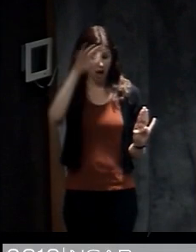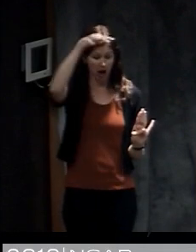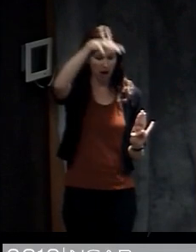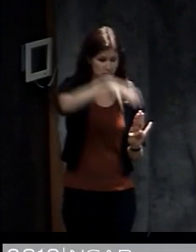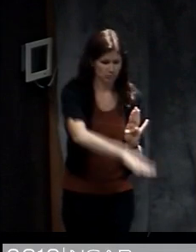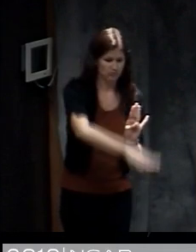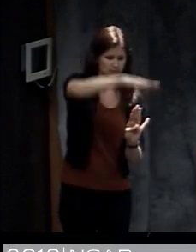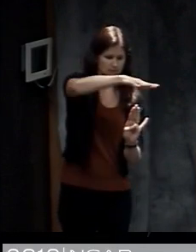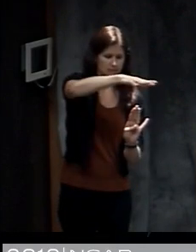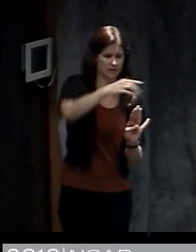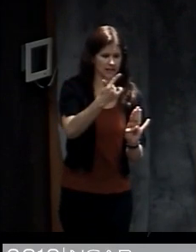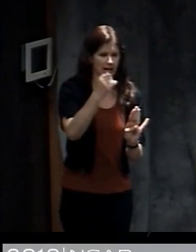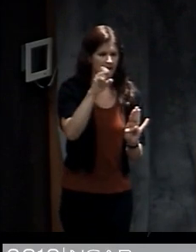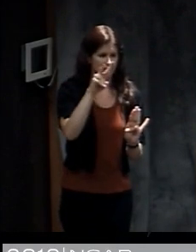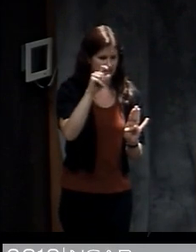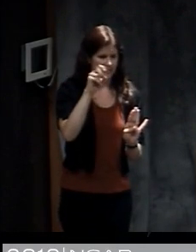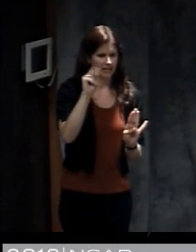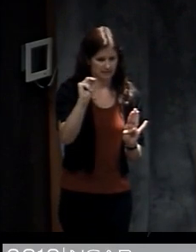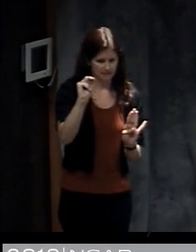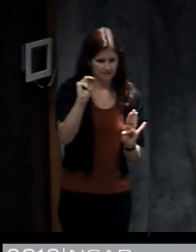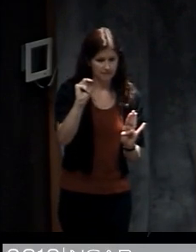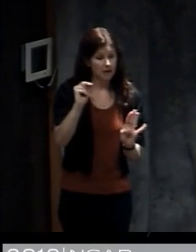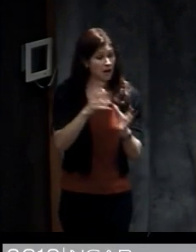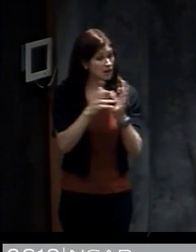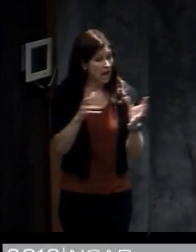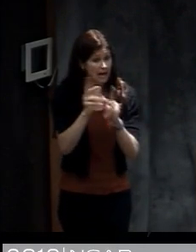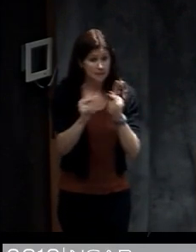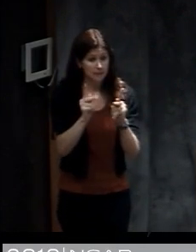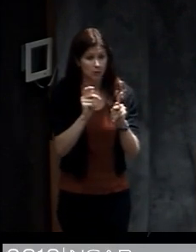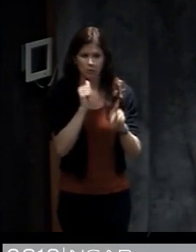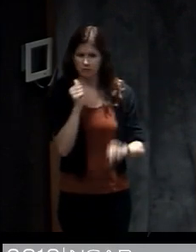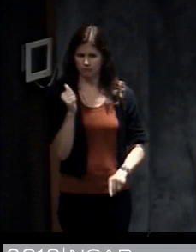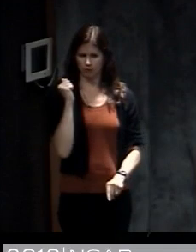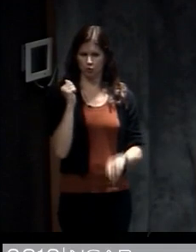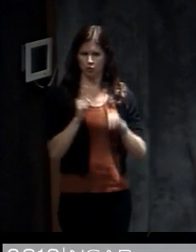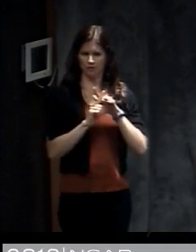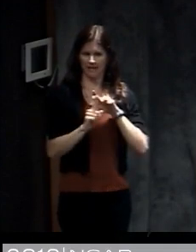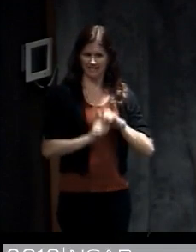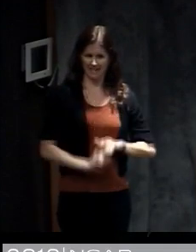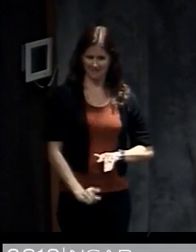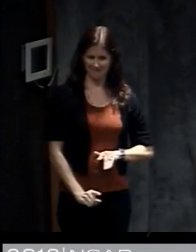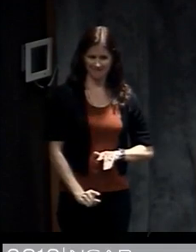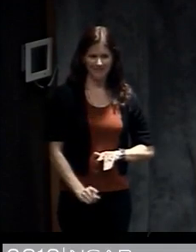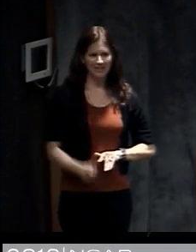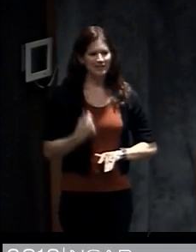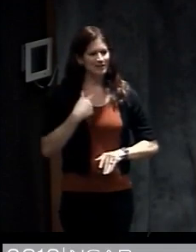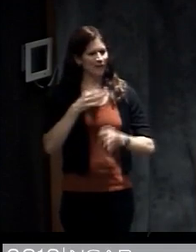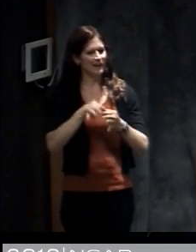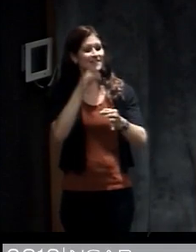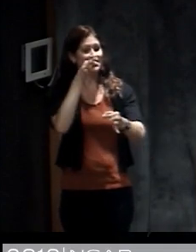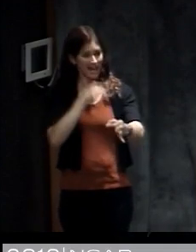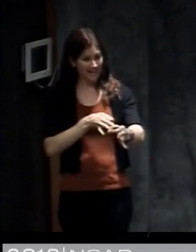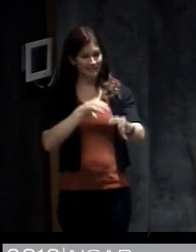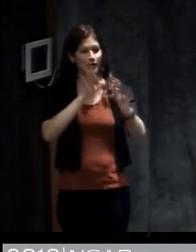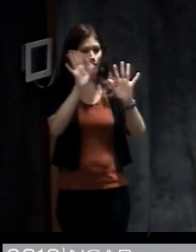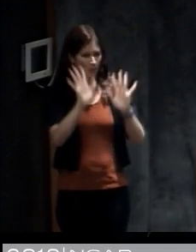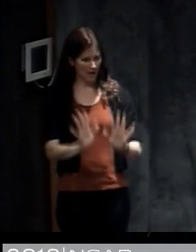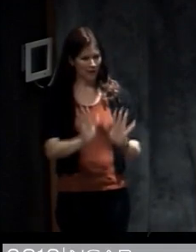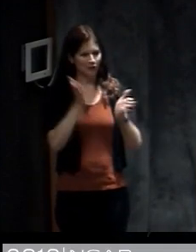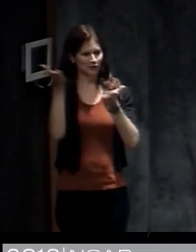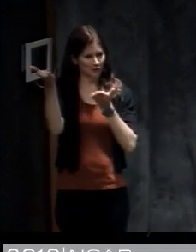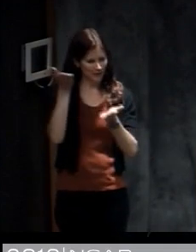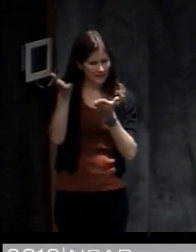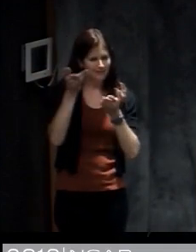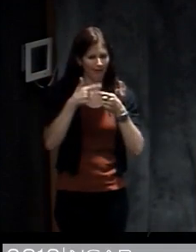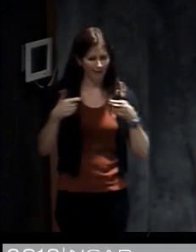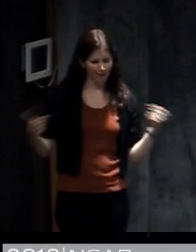Galveston. And there were reports that a lot of people in Galveston weren't evacuating. So in advance of the storm, the Weather Service and the local community officials